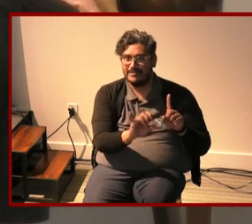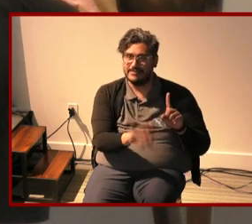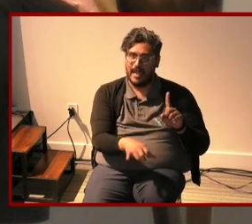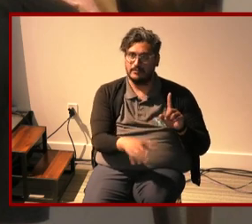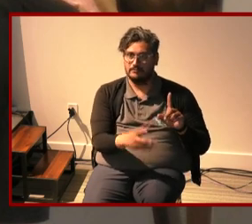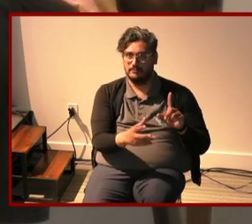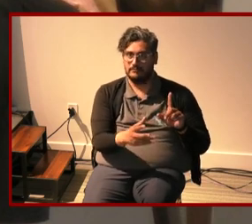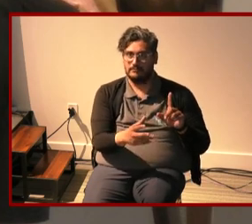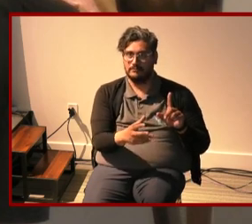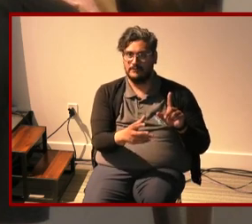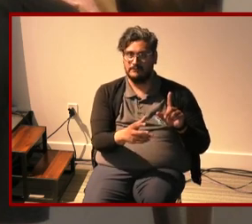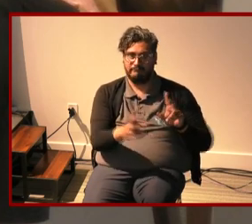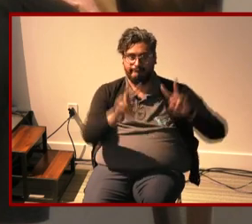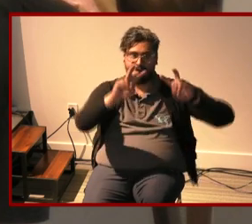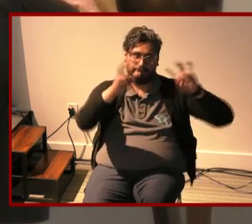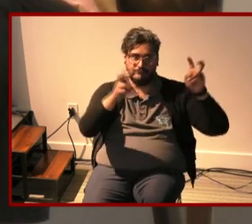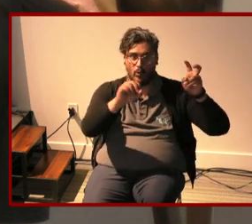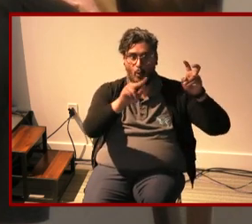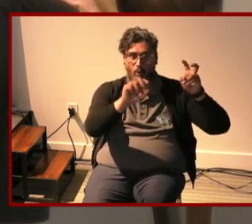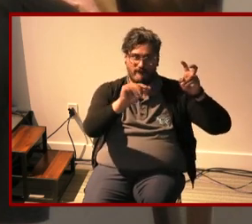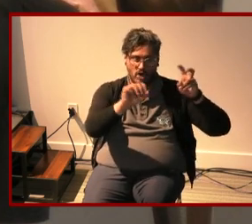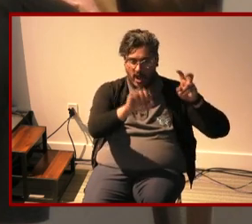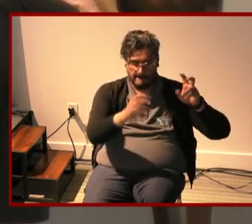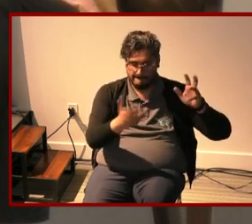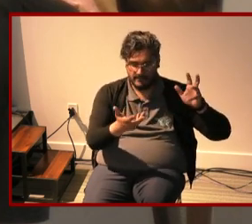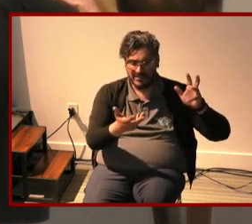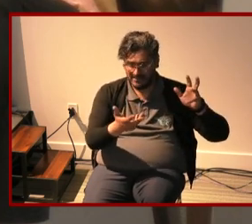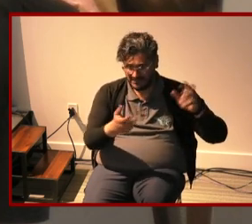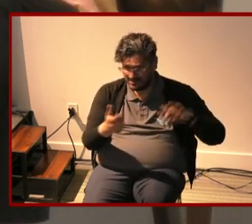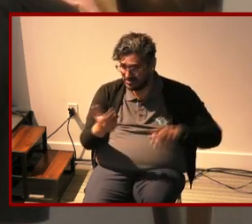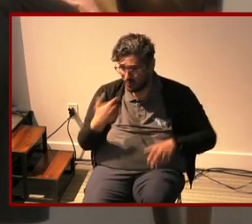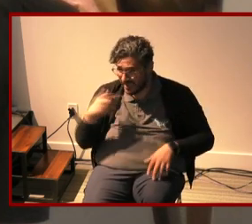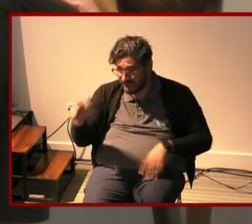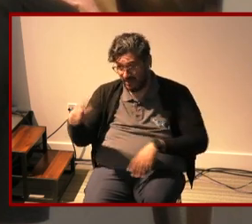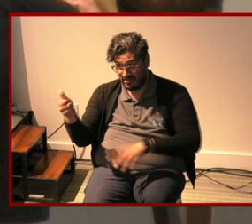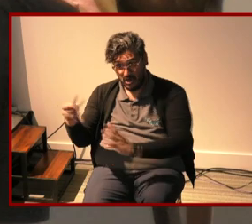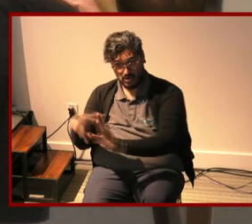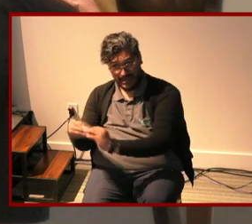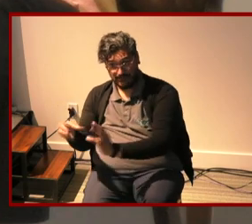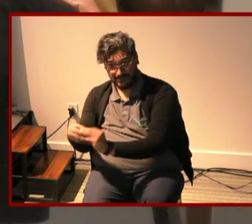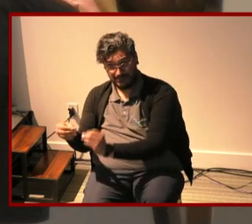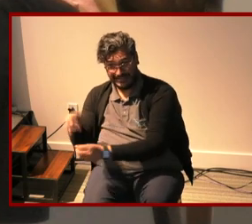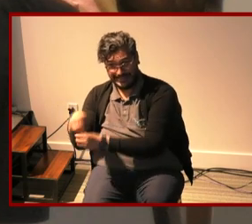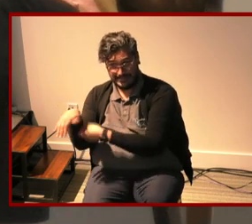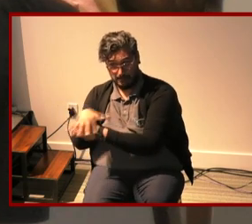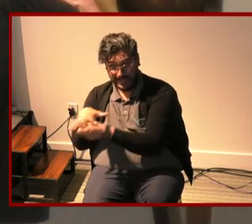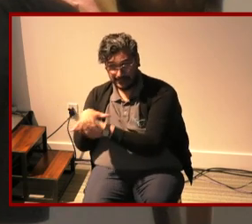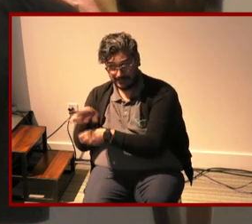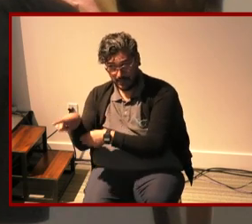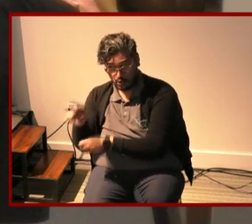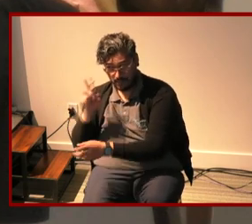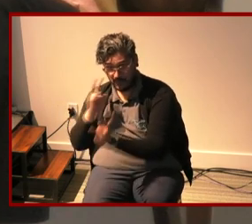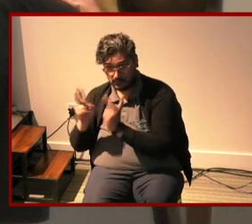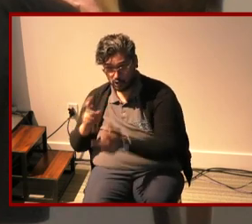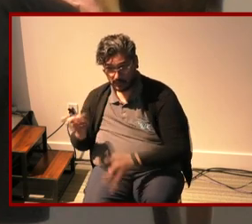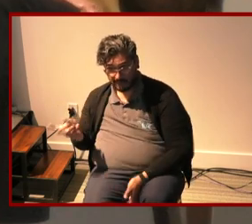crip or the overcoming narratives do other narratives exist in spaces that you've observed